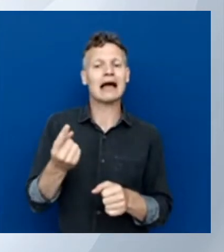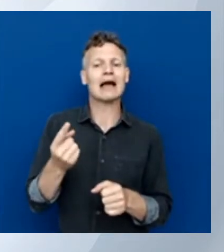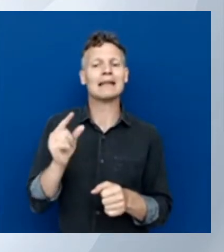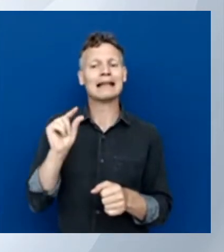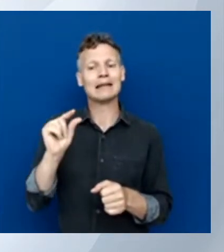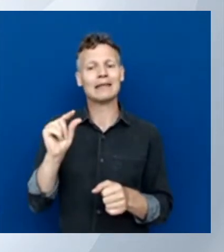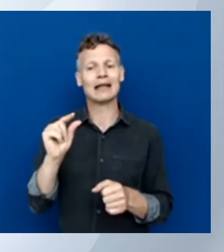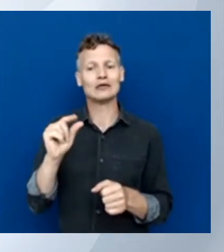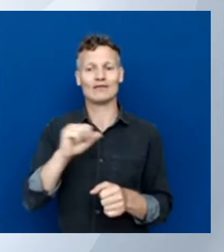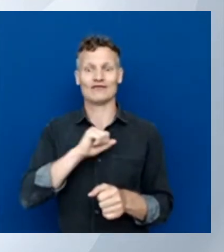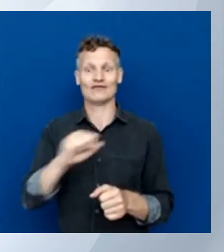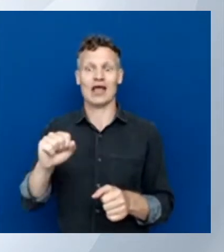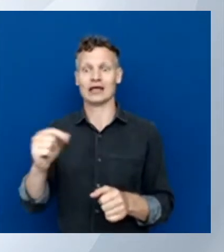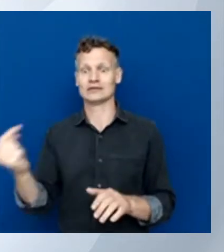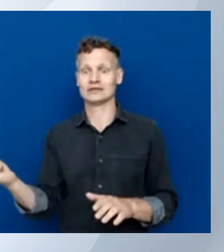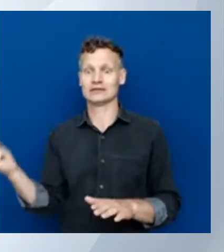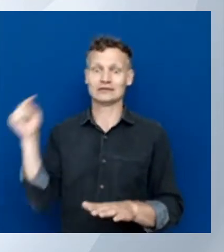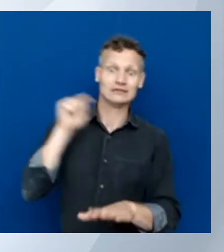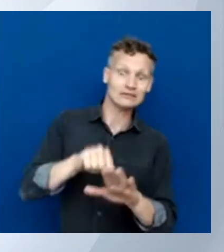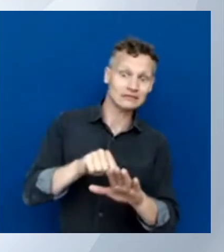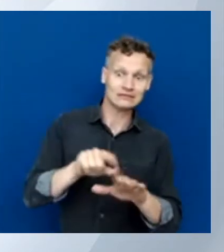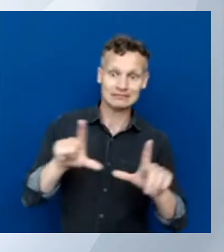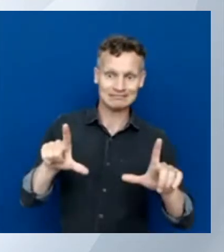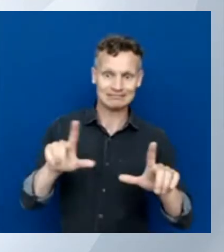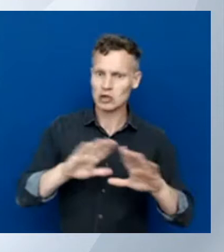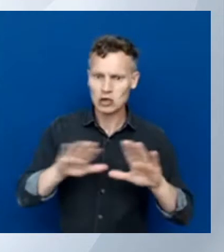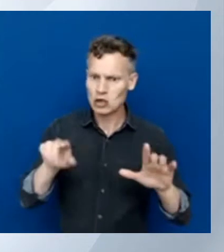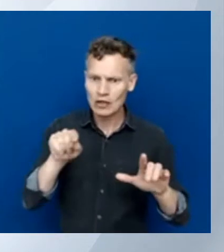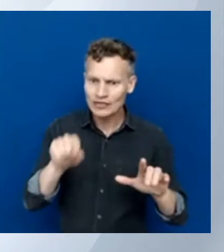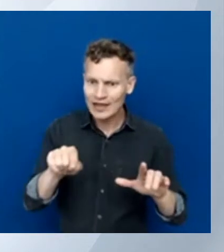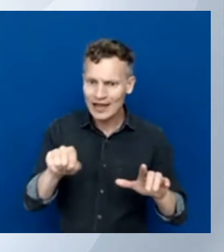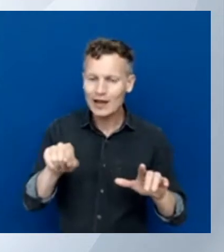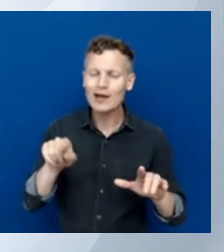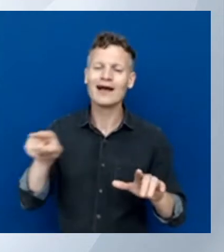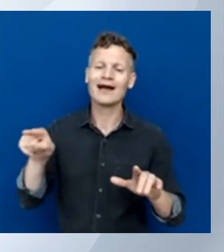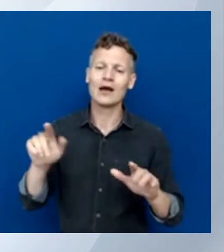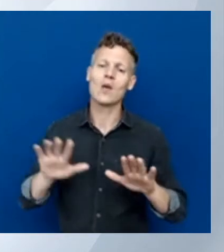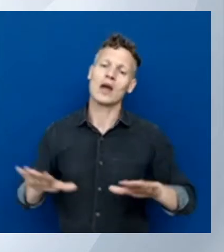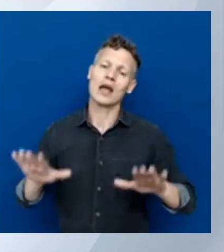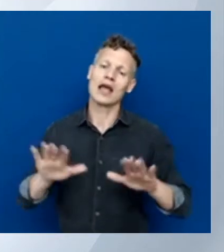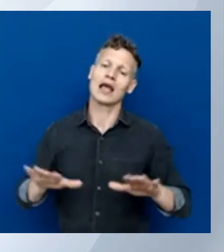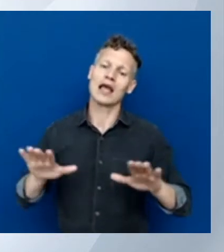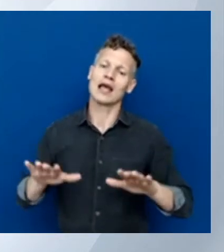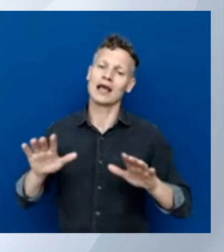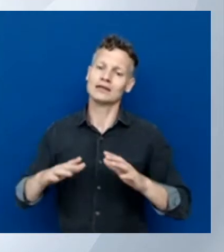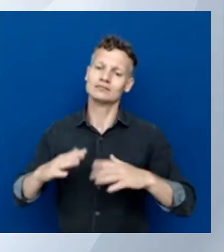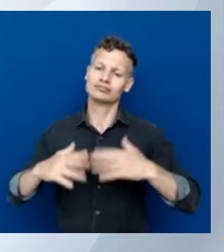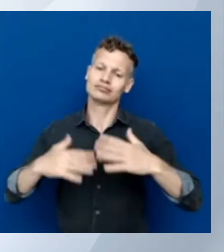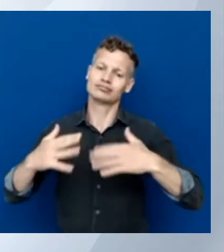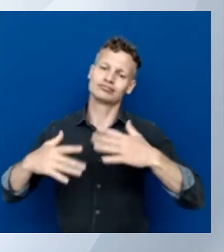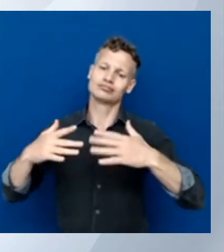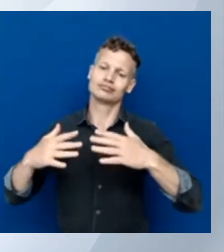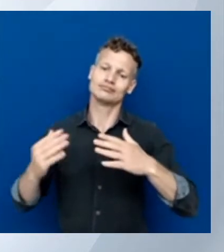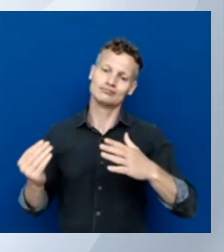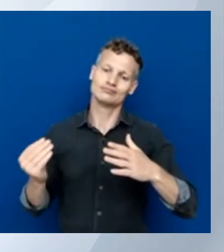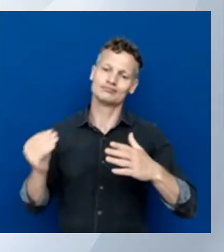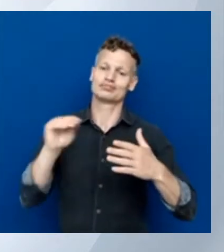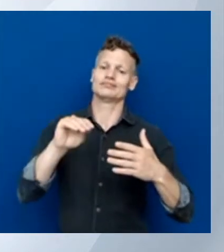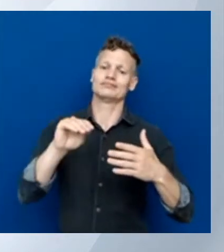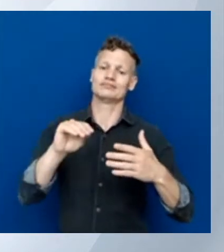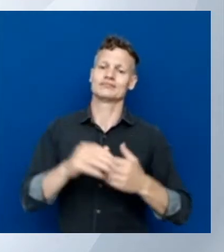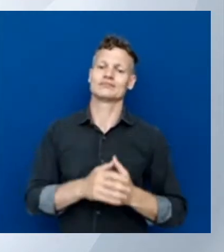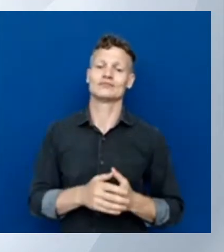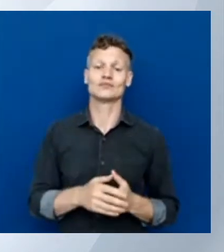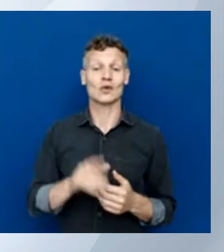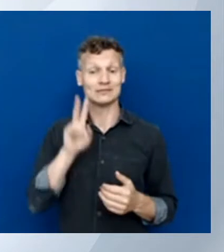faster or the portal is getting slower. And there we go. Here is that storage account that